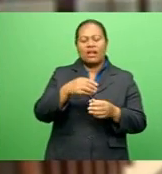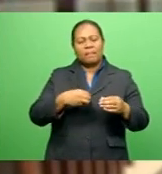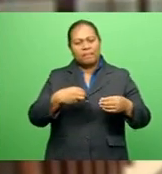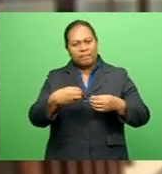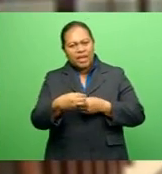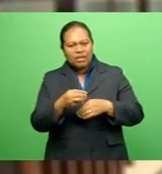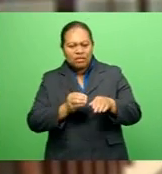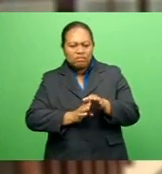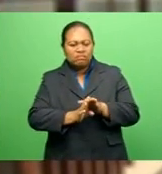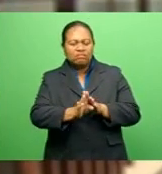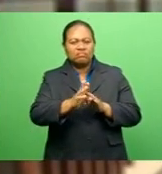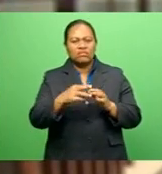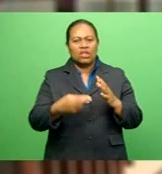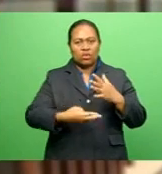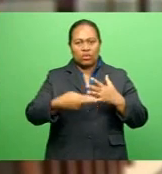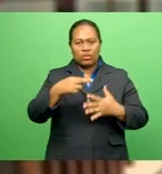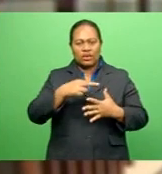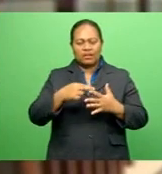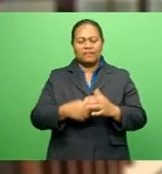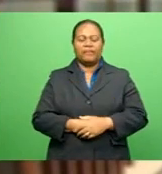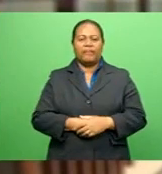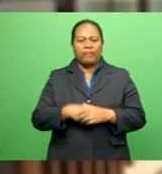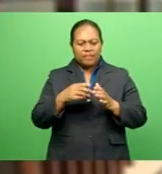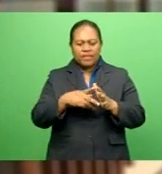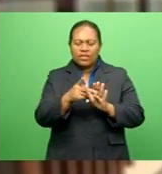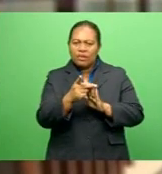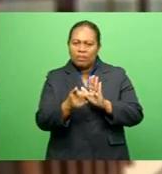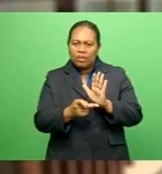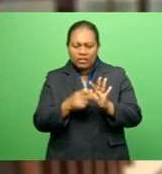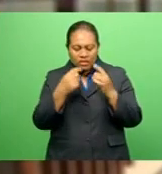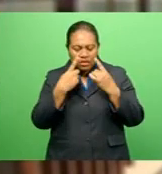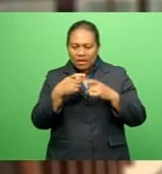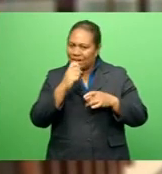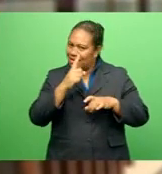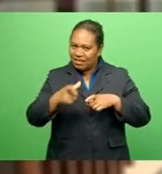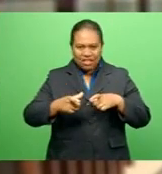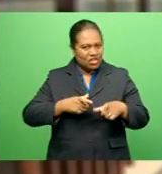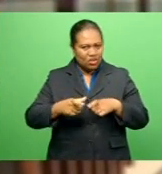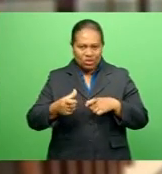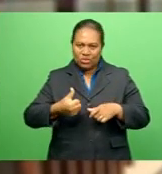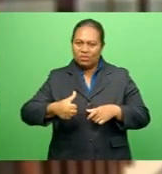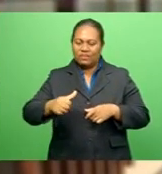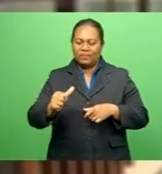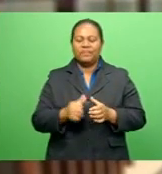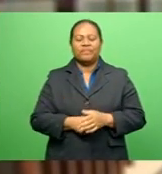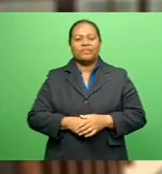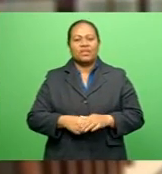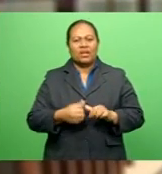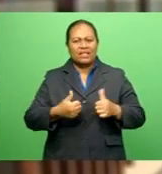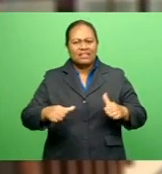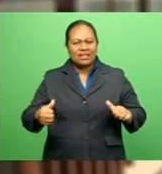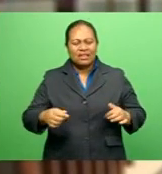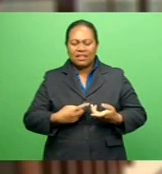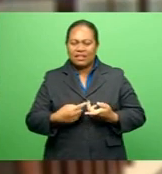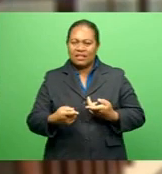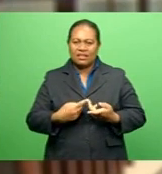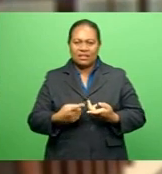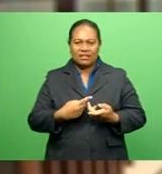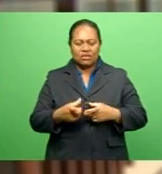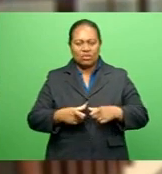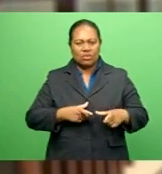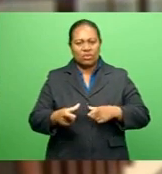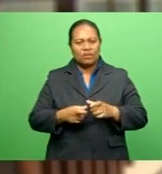rate view While signaling monetary policy will not be used to control asset price gains Meanwhile, the U.S. Reserve